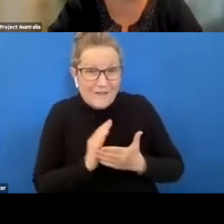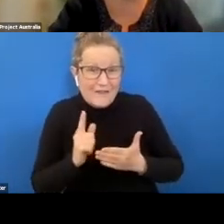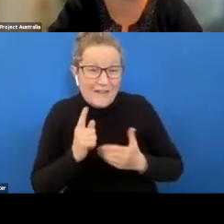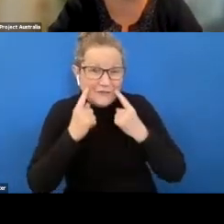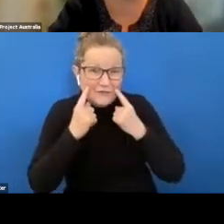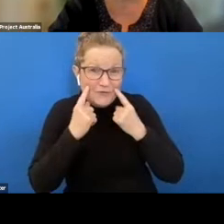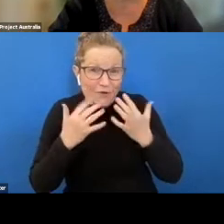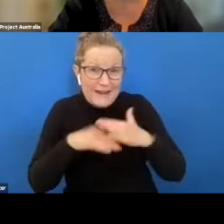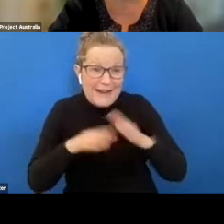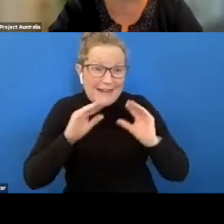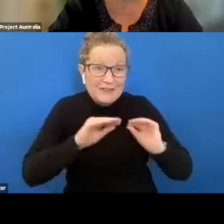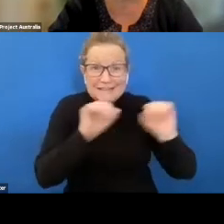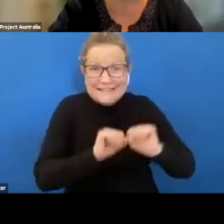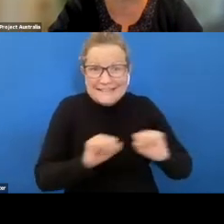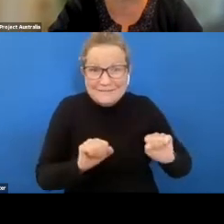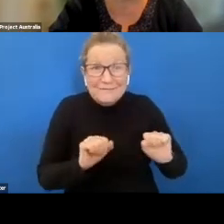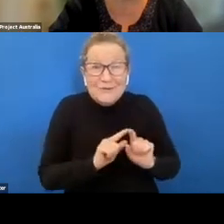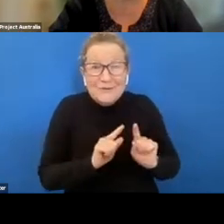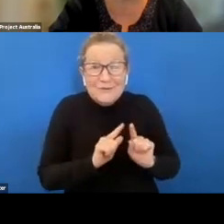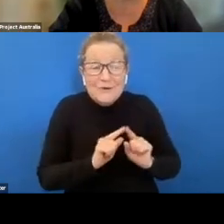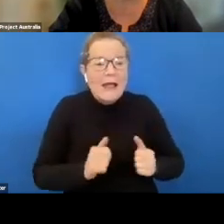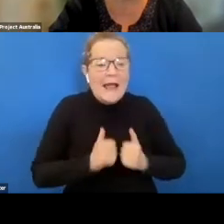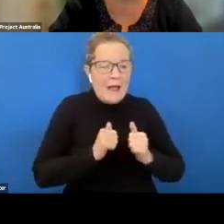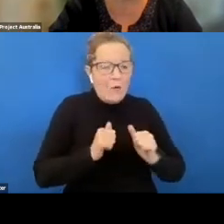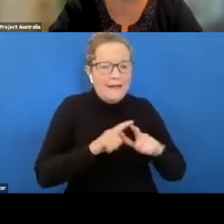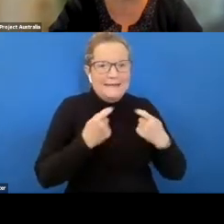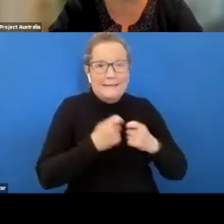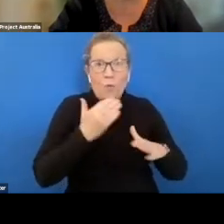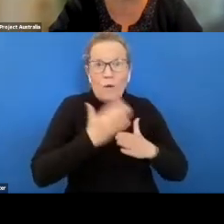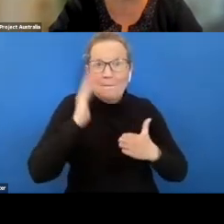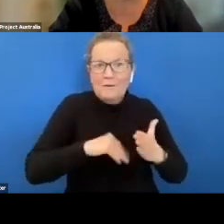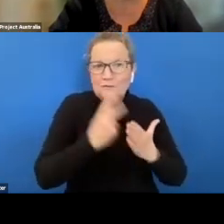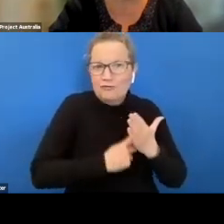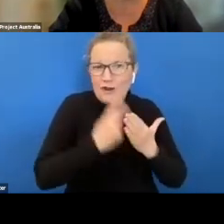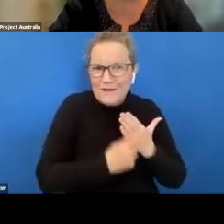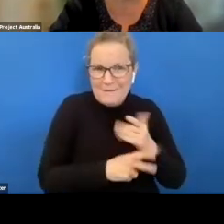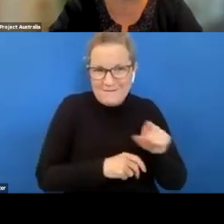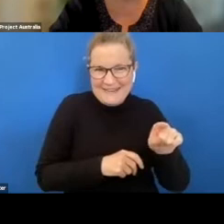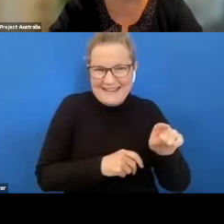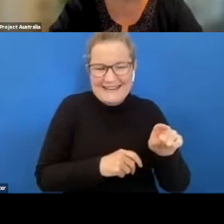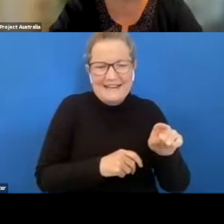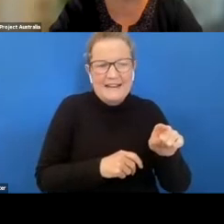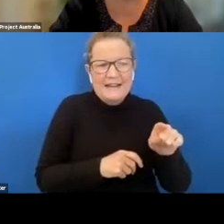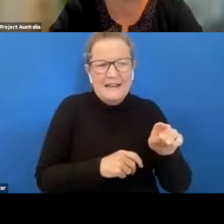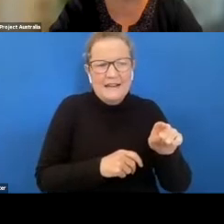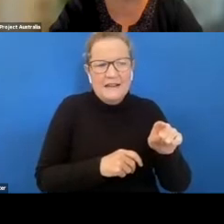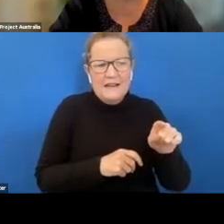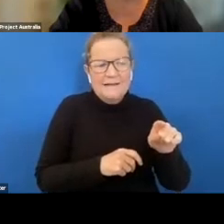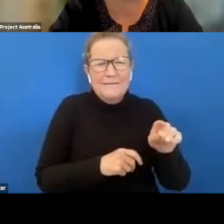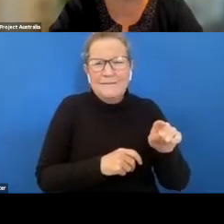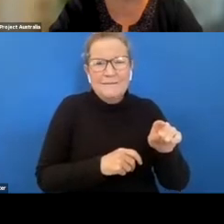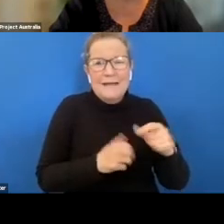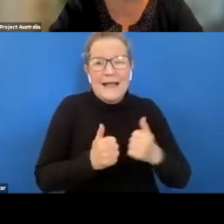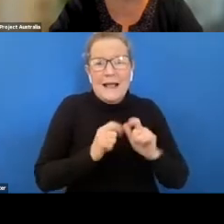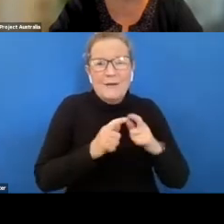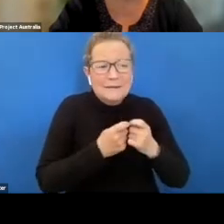education system where we're running our teamwork experience program and it's the minimal adjustment adjustments for our teams